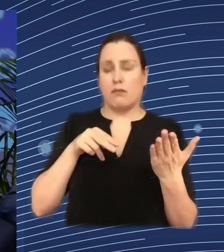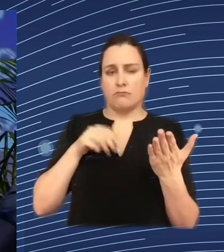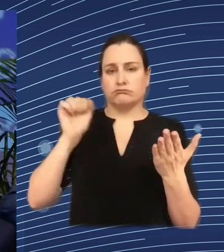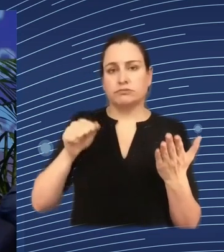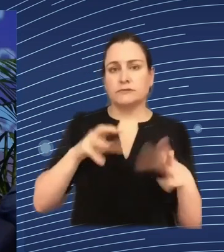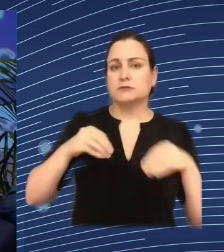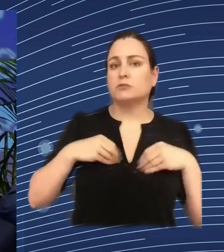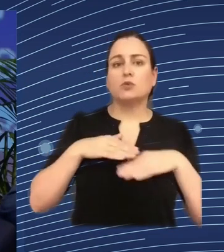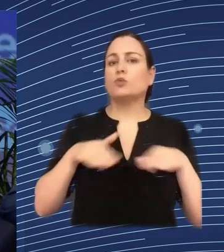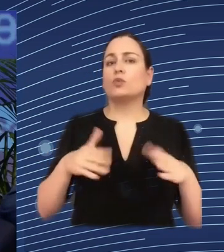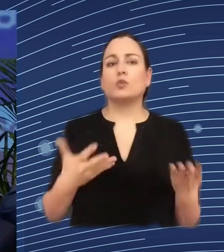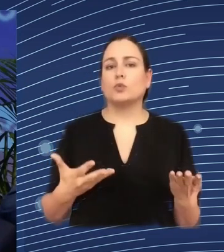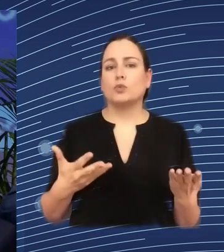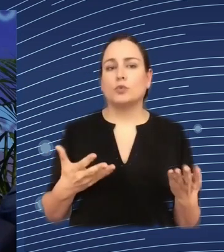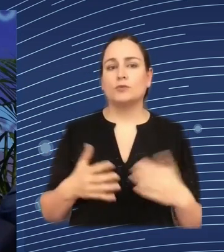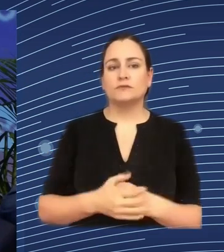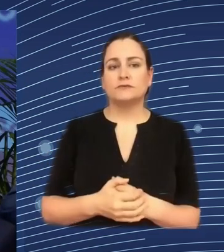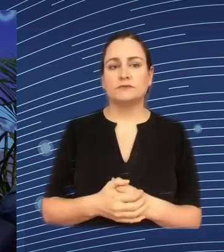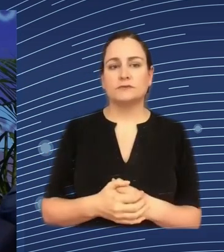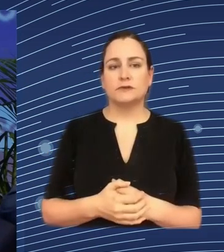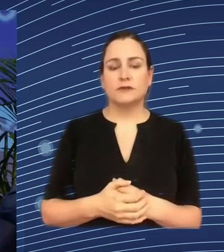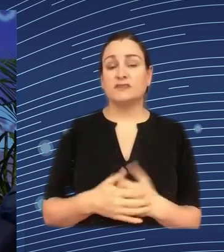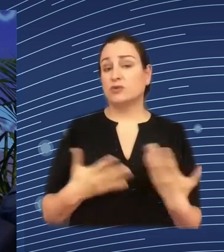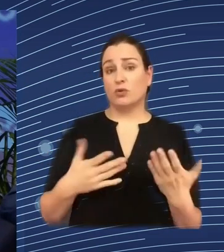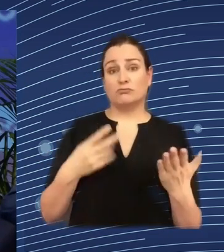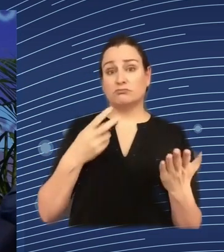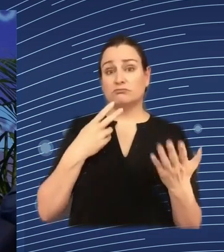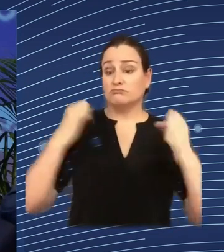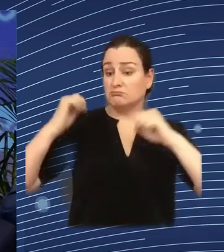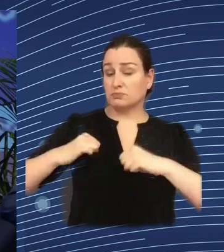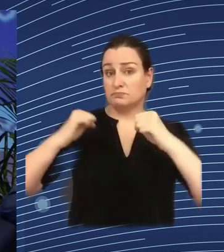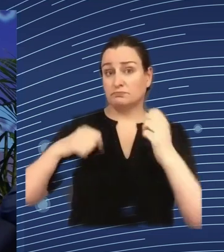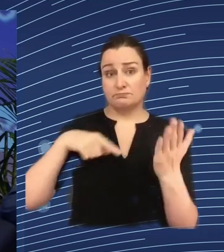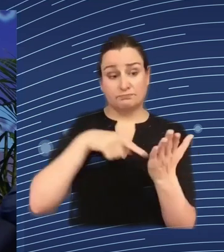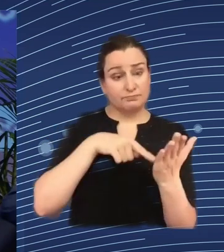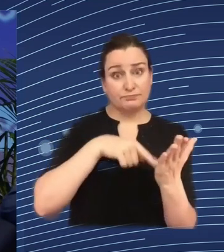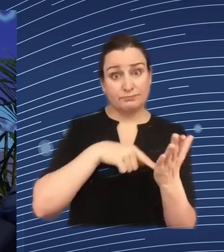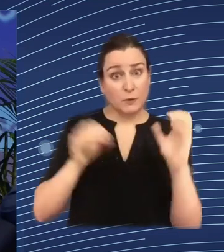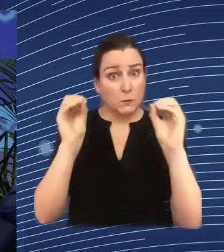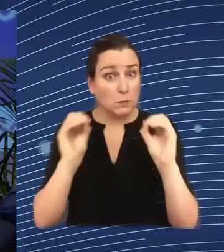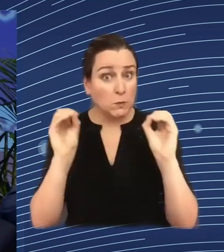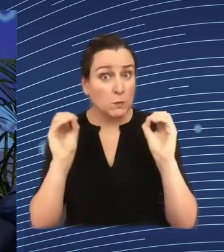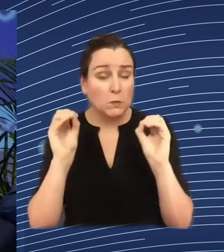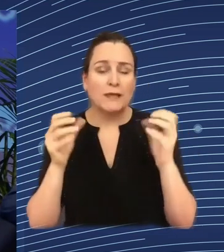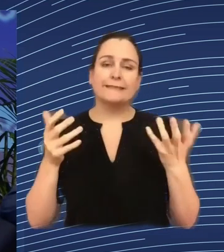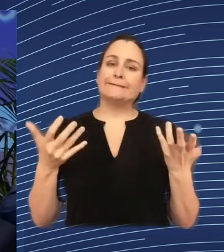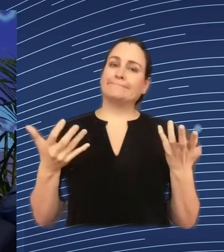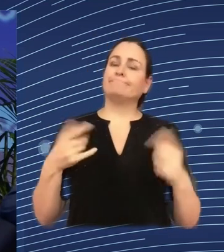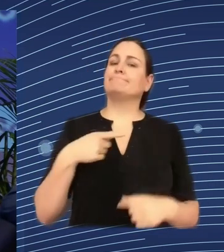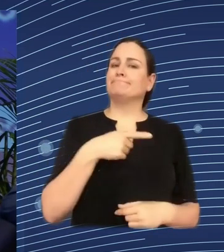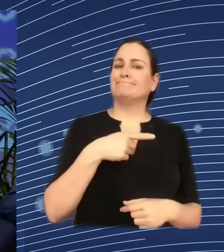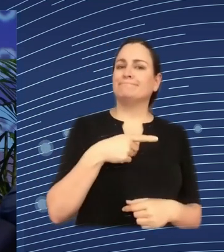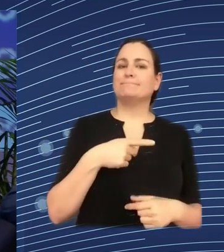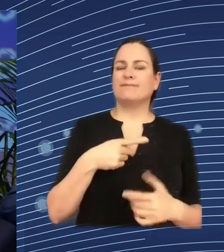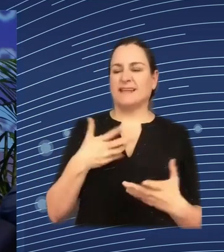these companies will do is just throw chaff at you and it's very unstructured it's very hard to to to to put that together because they're